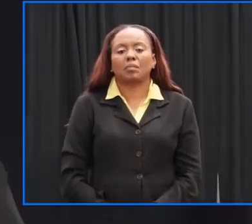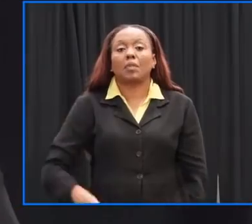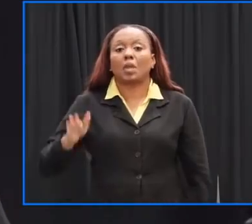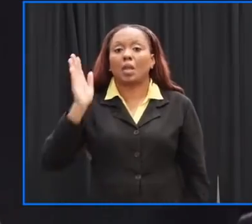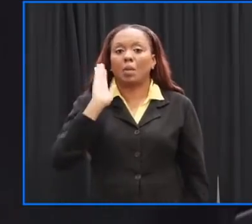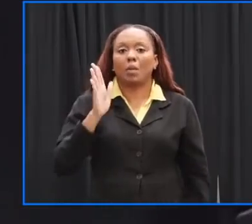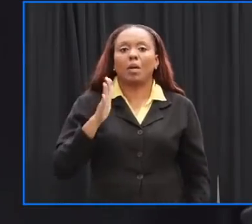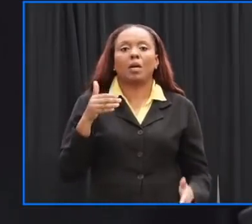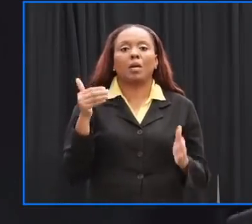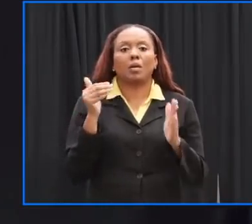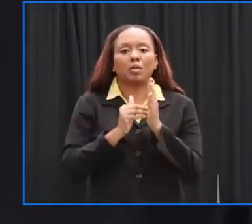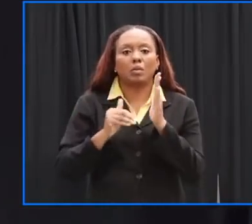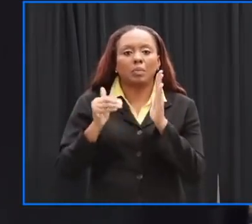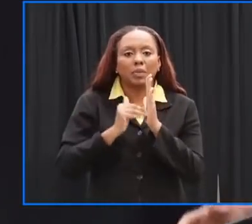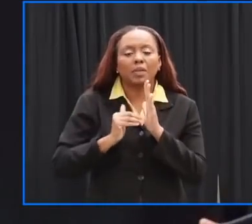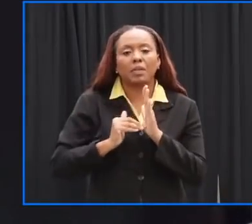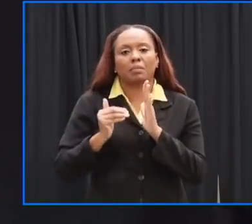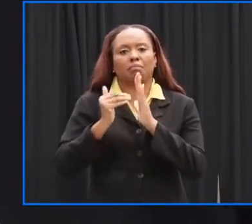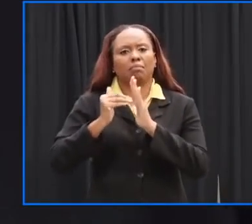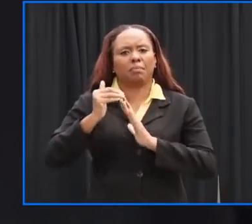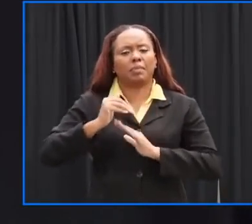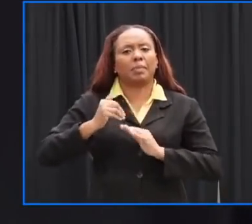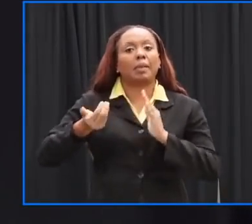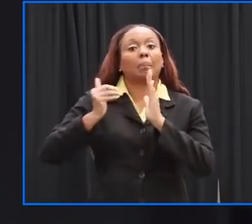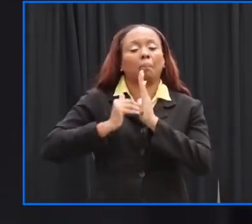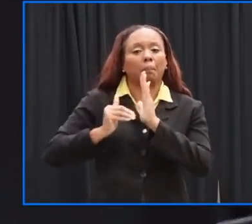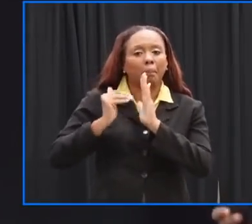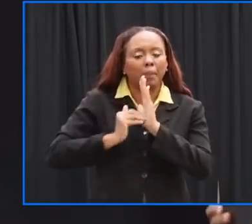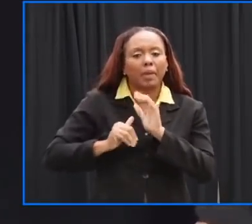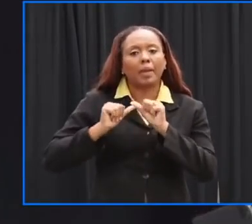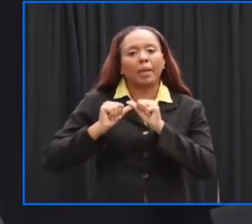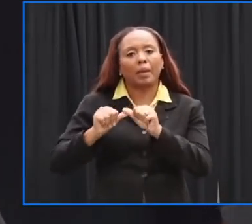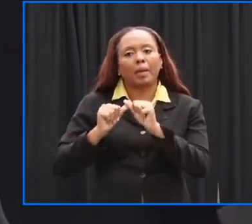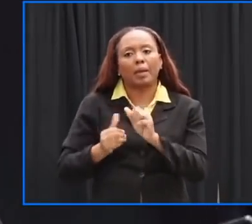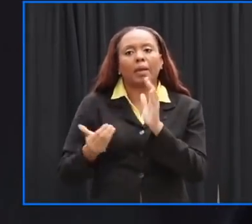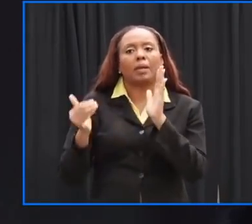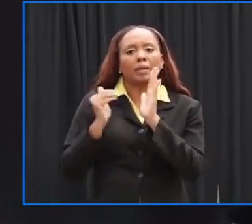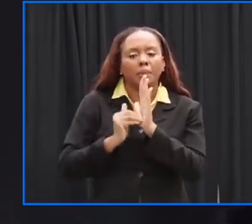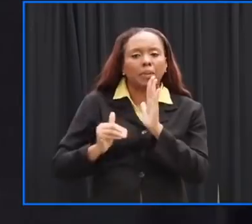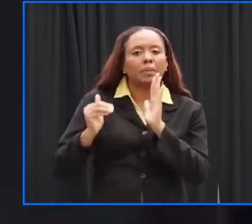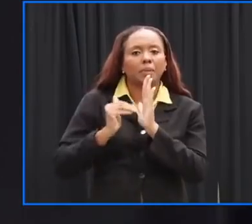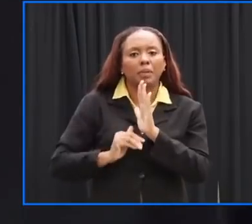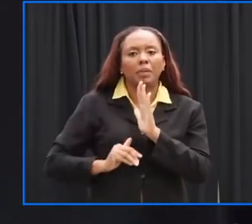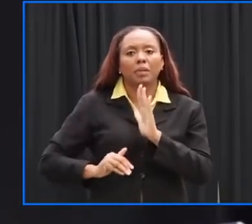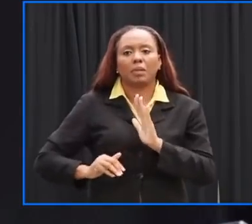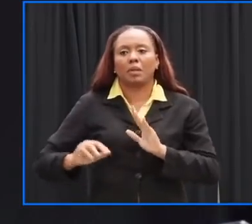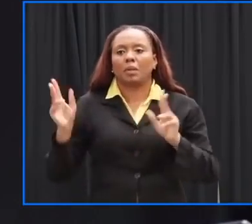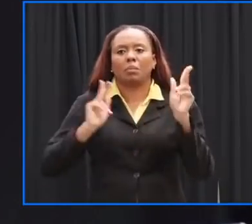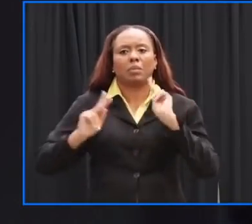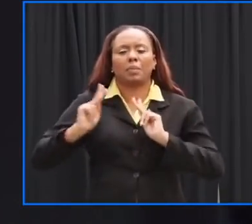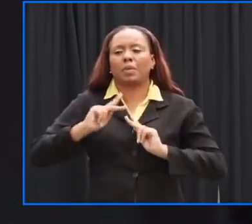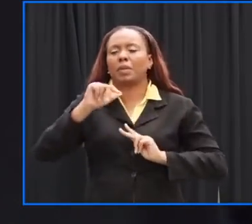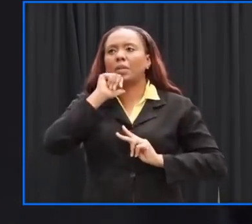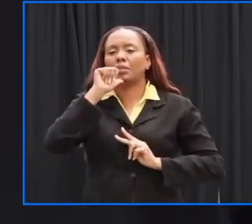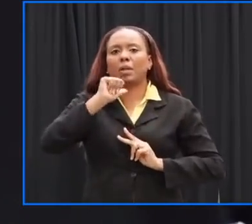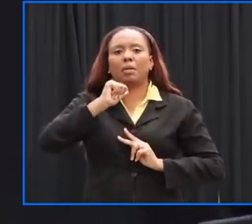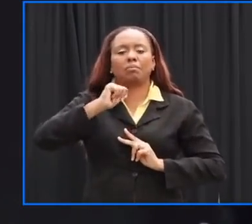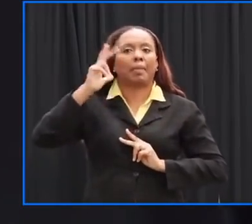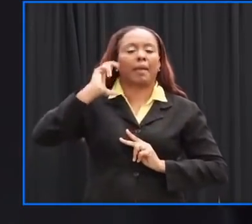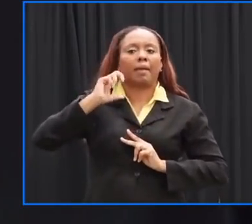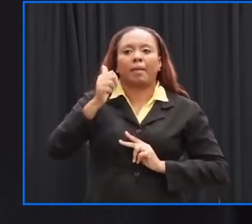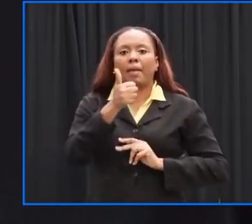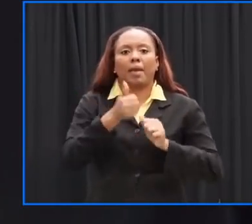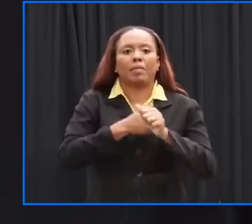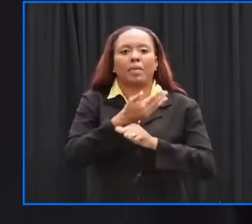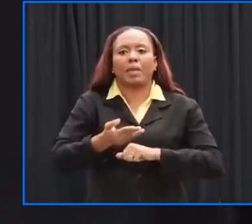as a public service to the to the to the country so that i don't expect people will have captured everything that